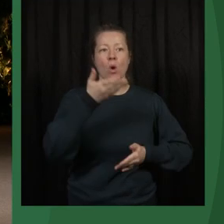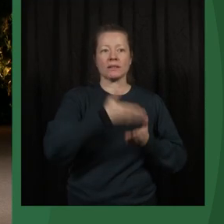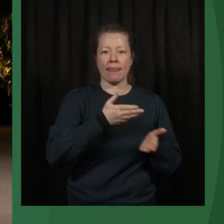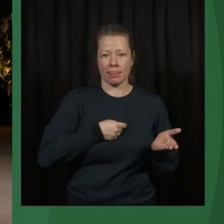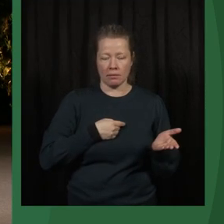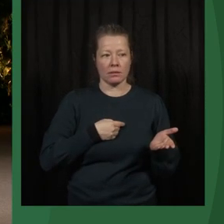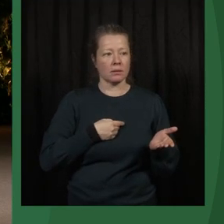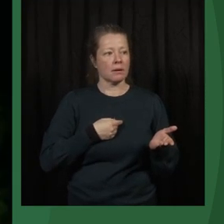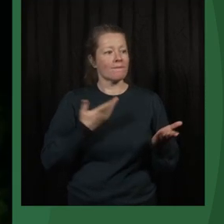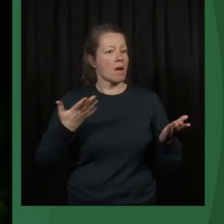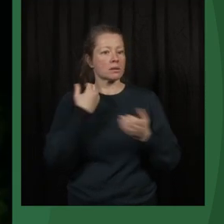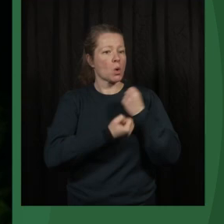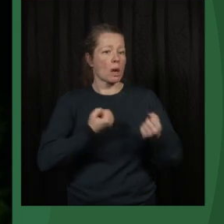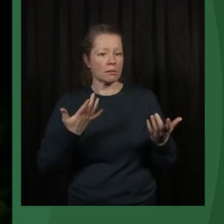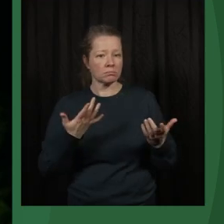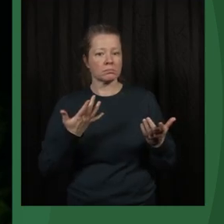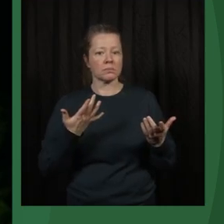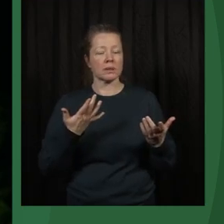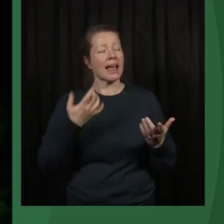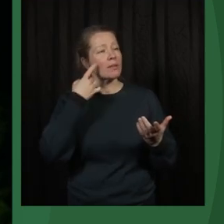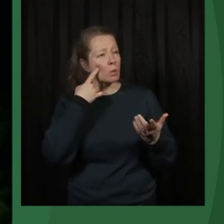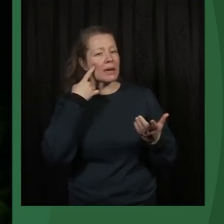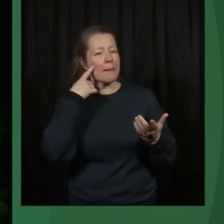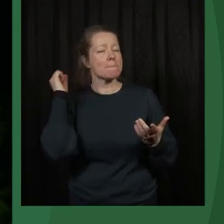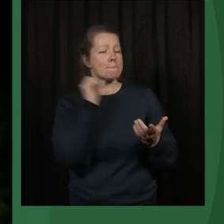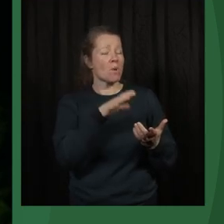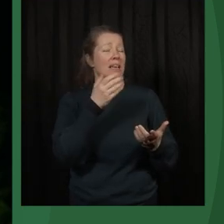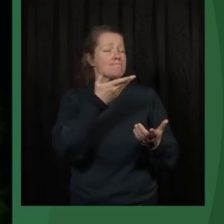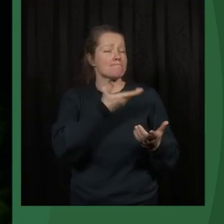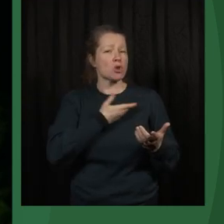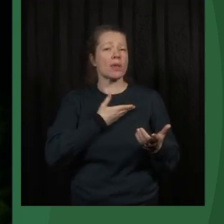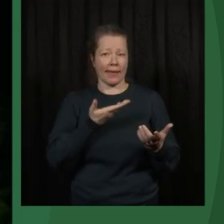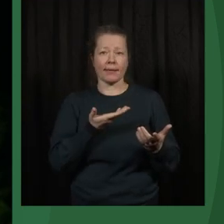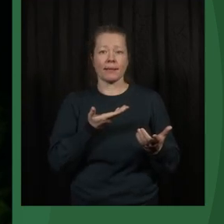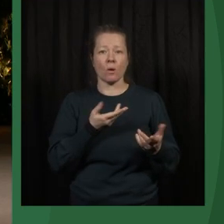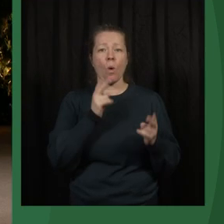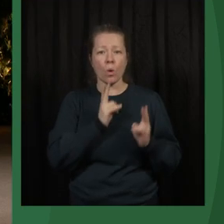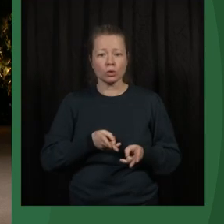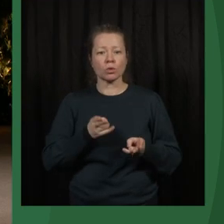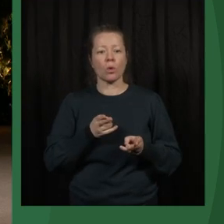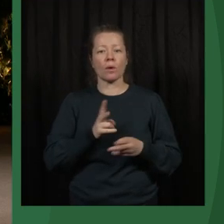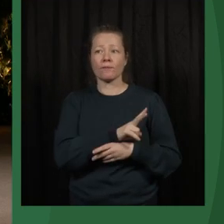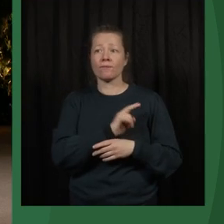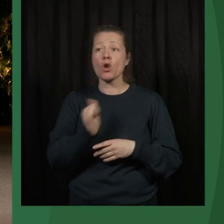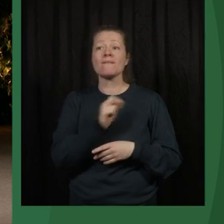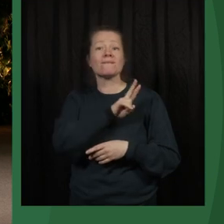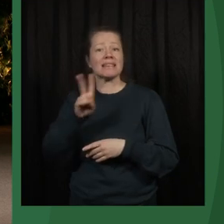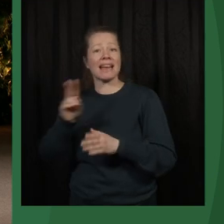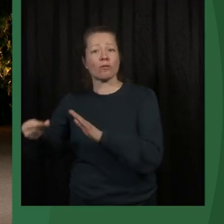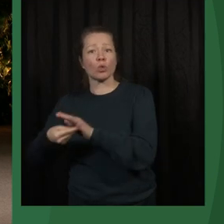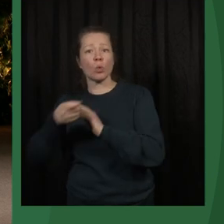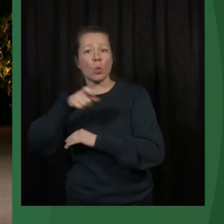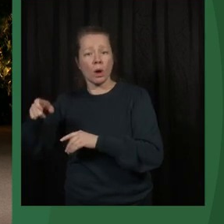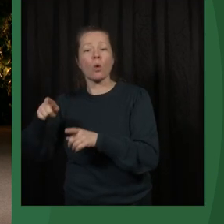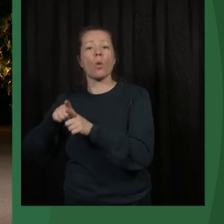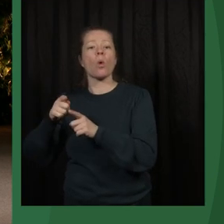What do I think that will have a great impact also for for Western donors and countries these days